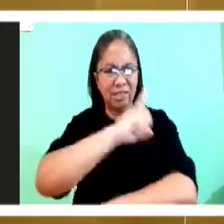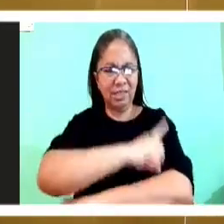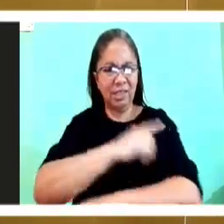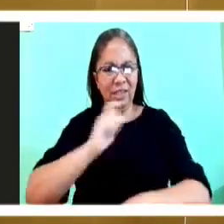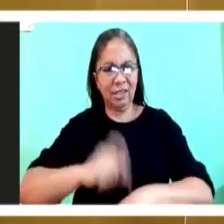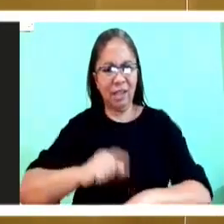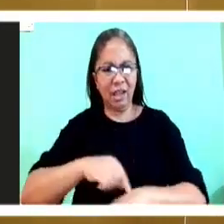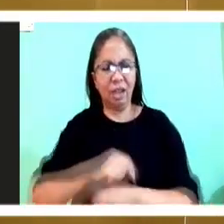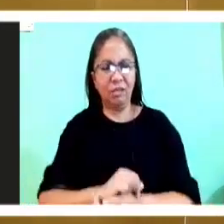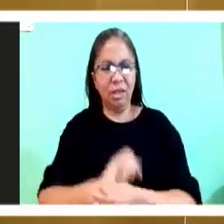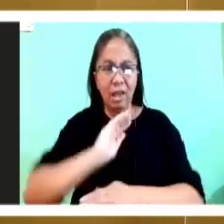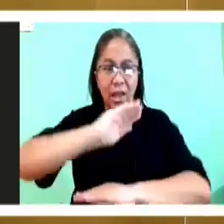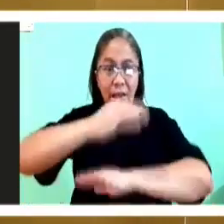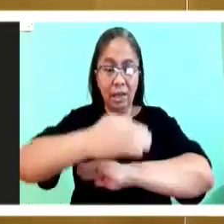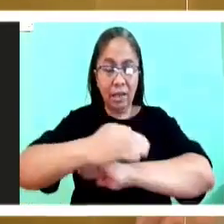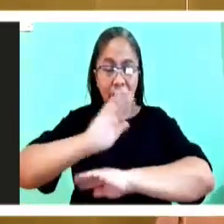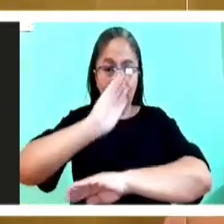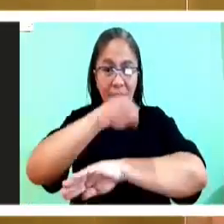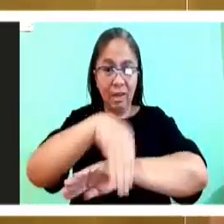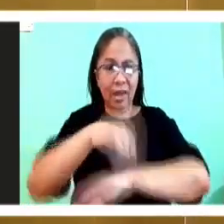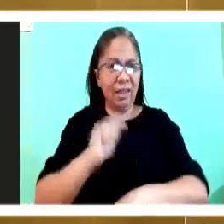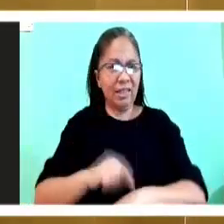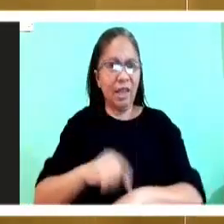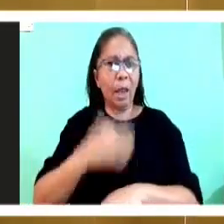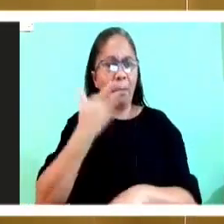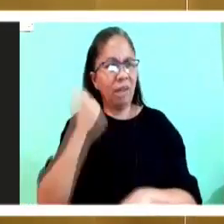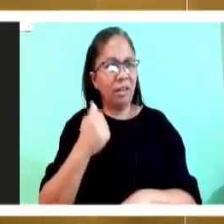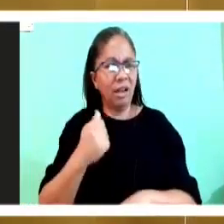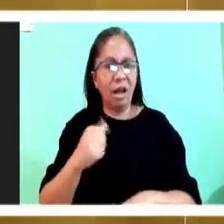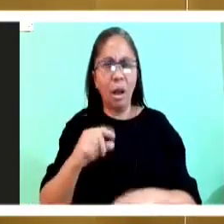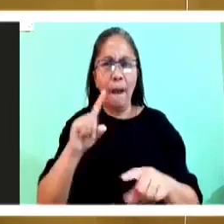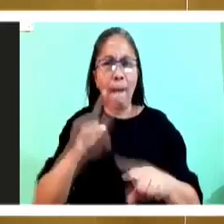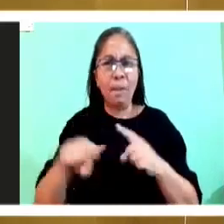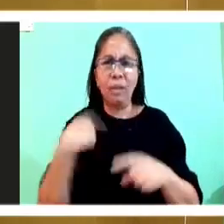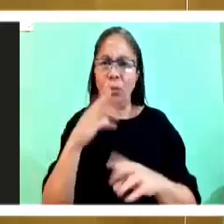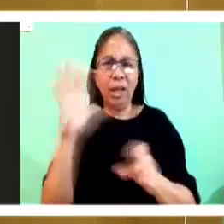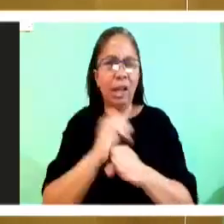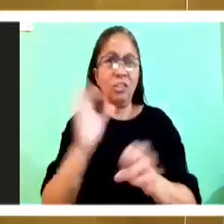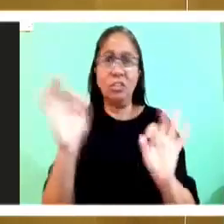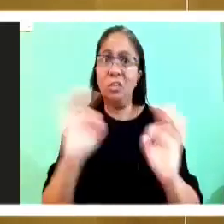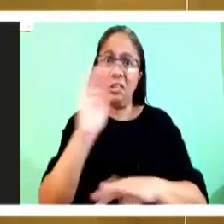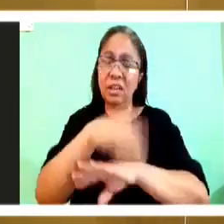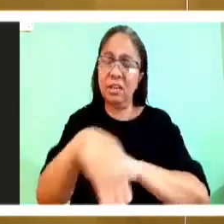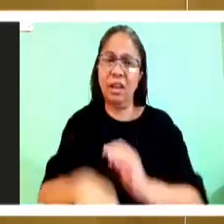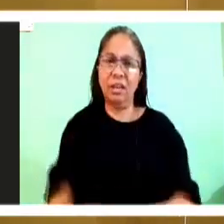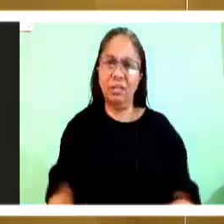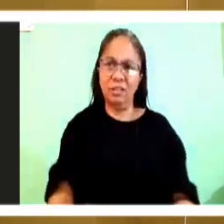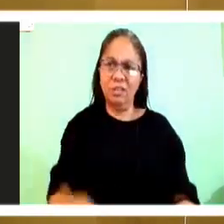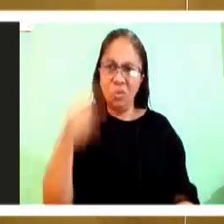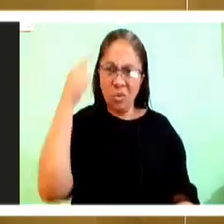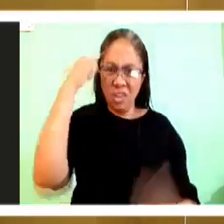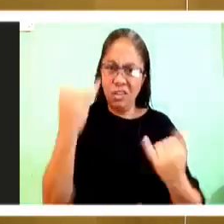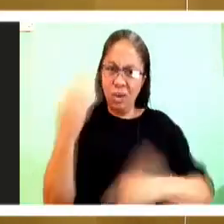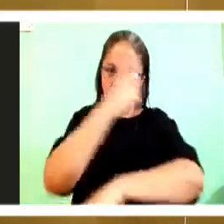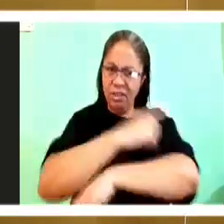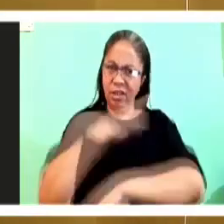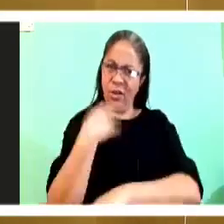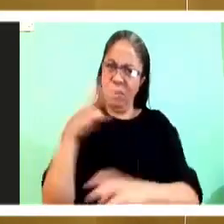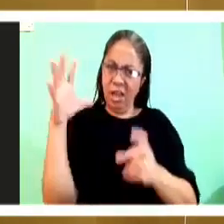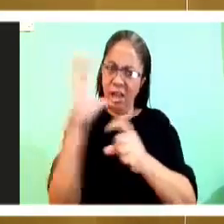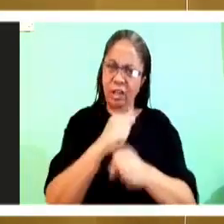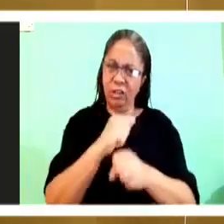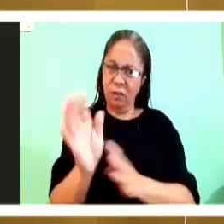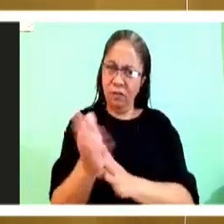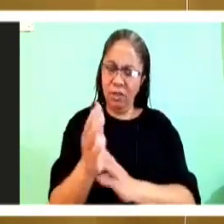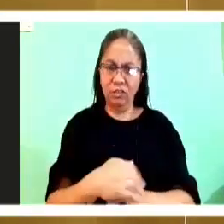at night, why you think we're going to catch them during the day? We've worked hard all night long and caught nothing.